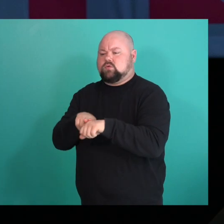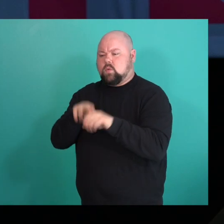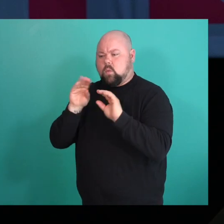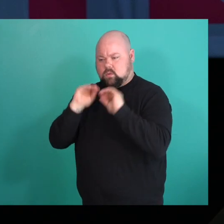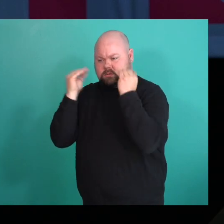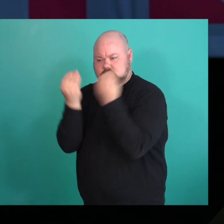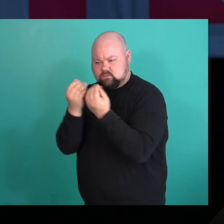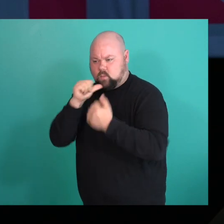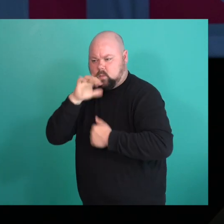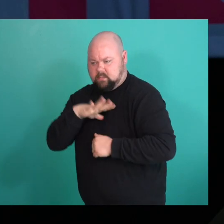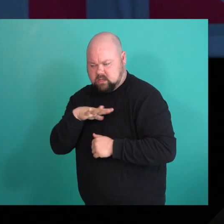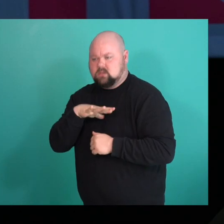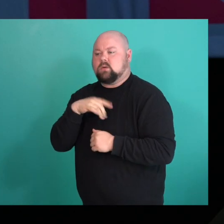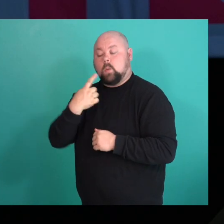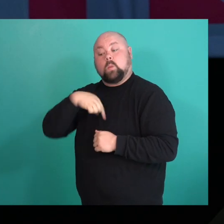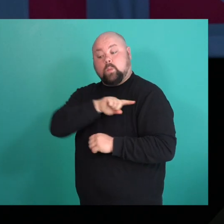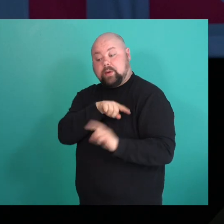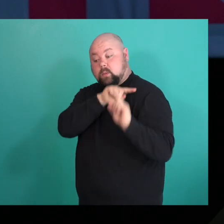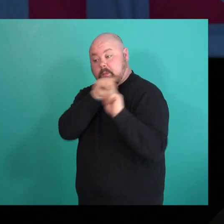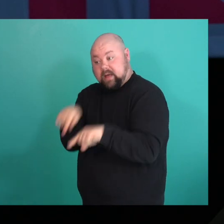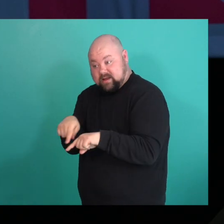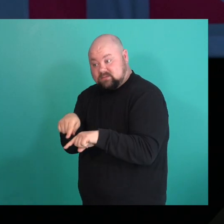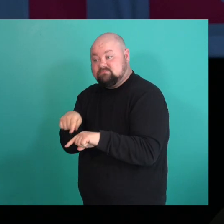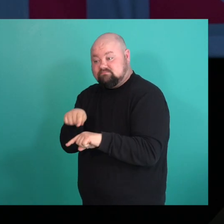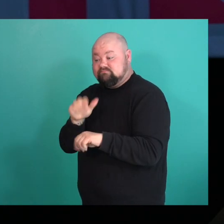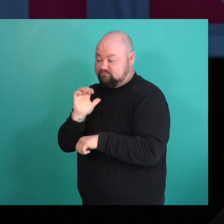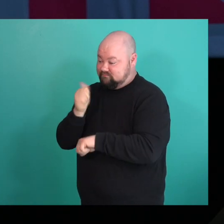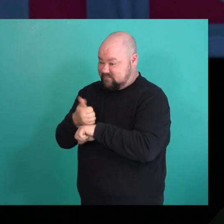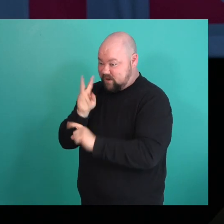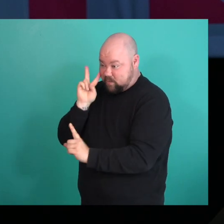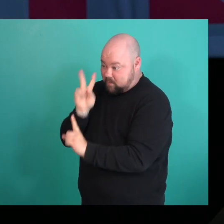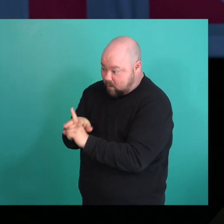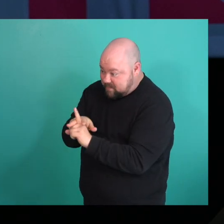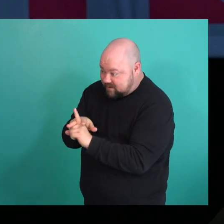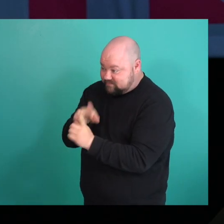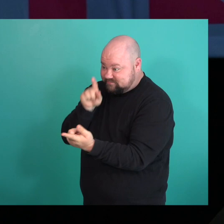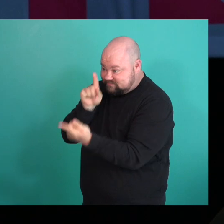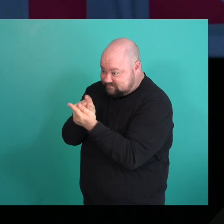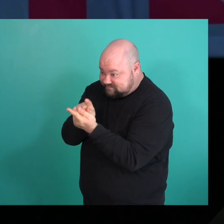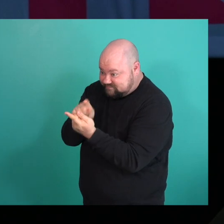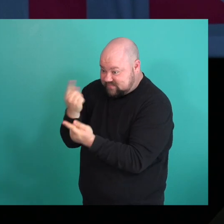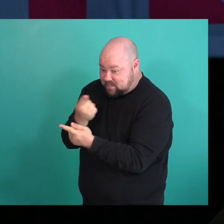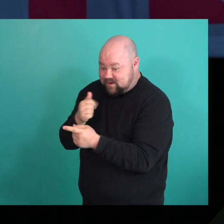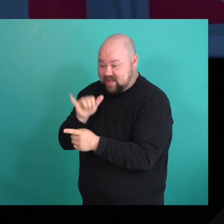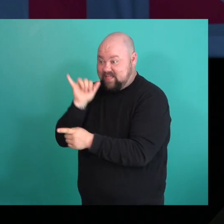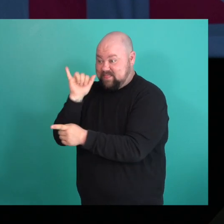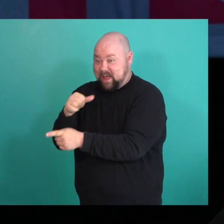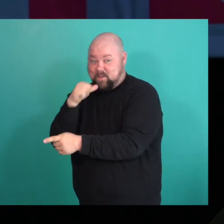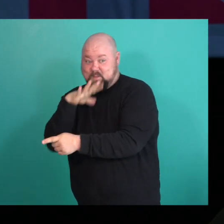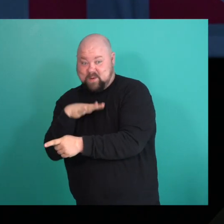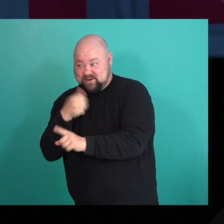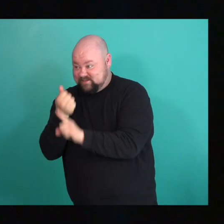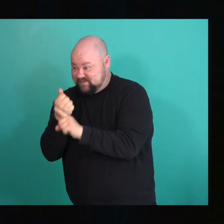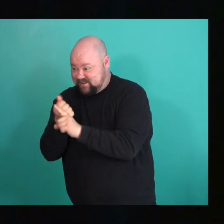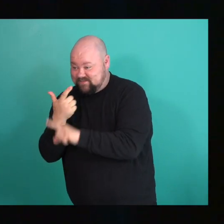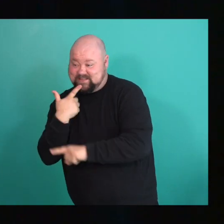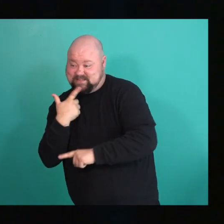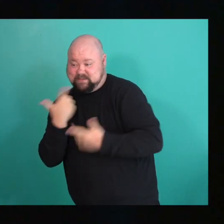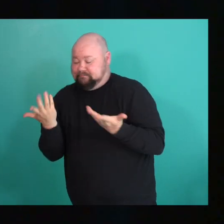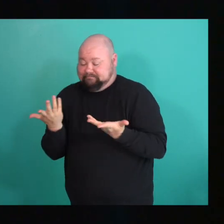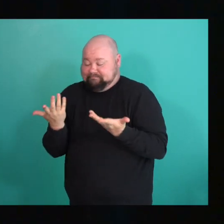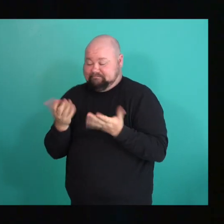we went there. And so we, we made an appointment to go in and talk to somebody and guess what? The woman sitting at the desk was a lesbian.